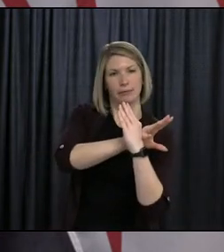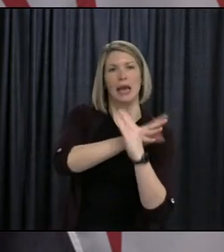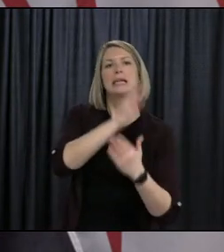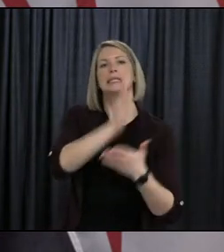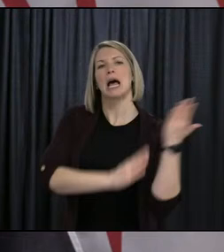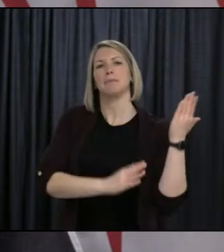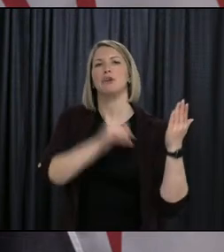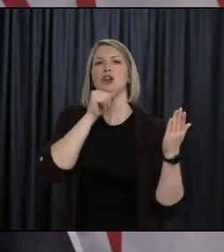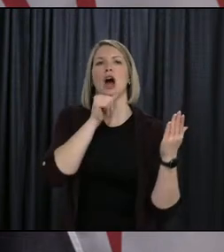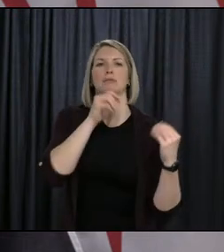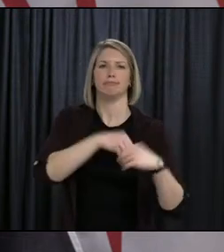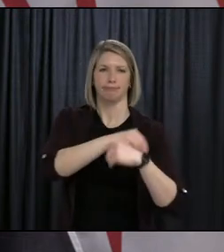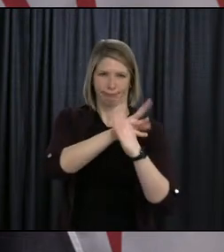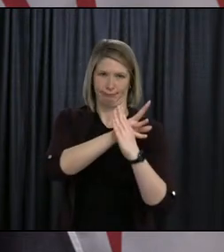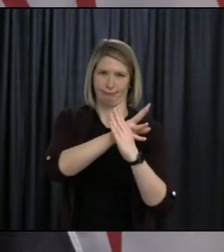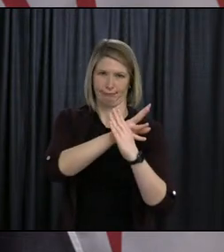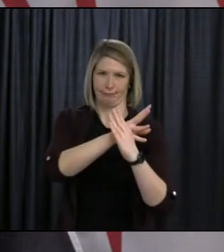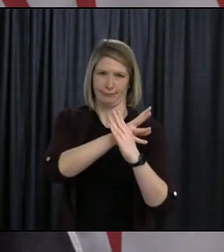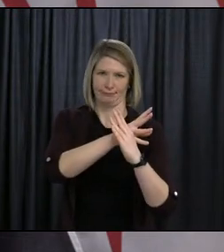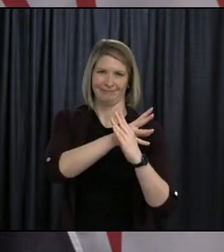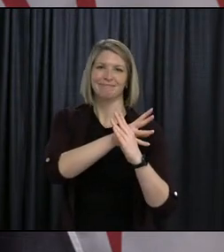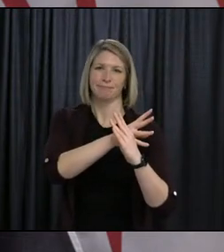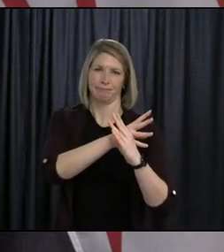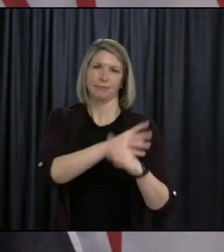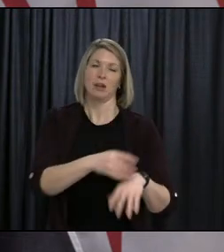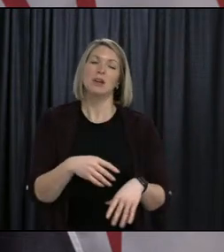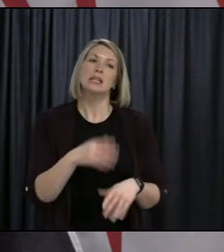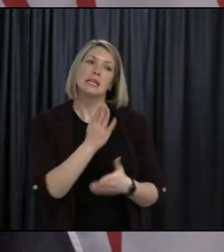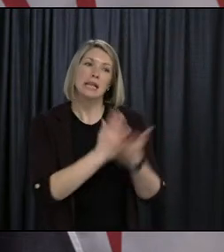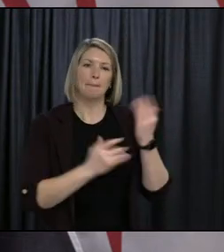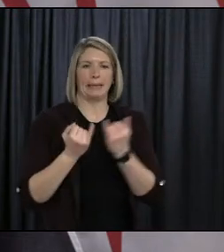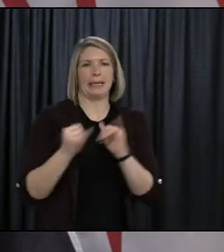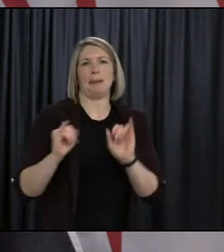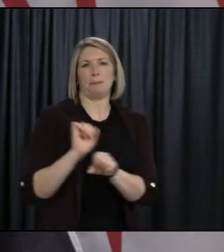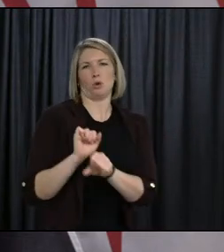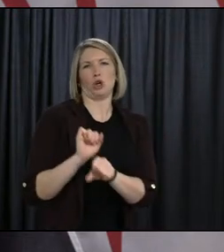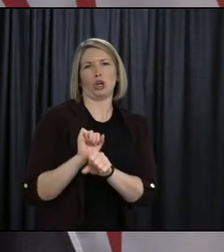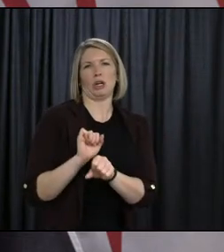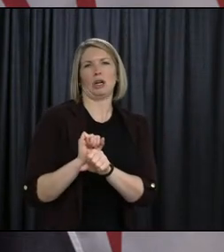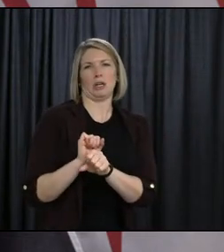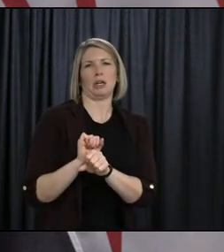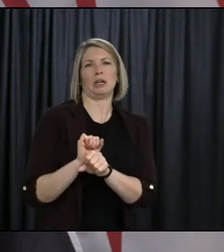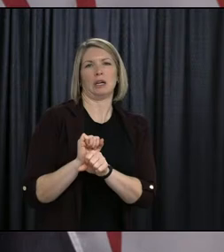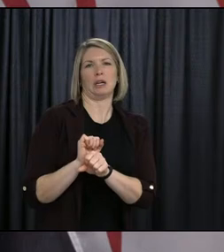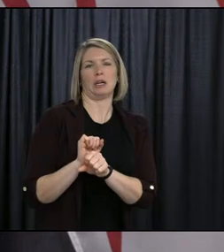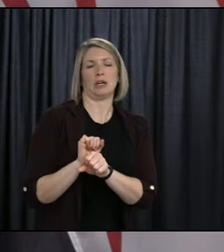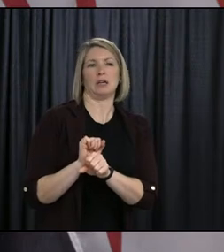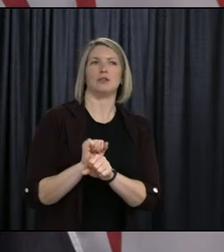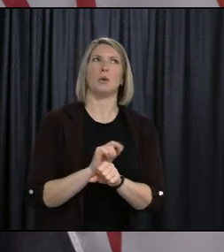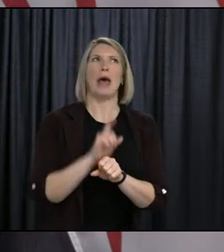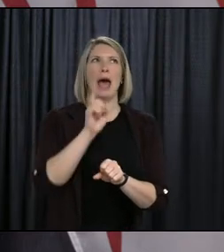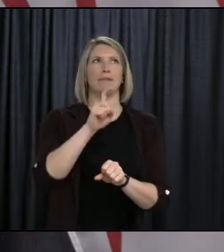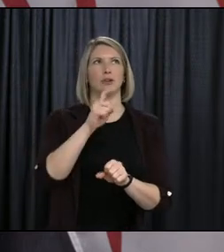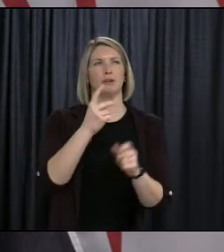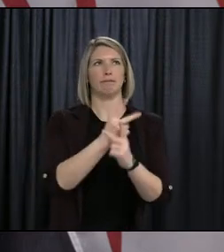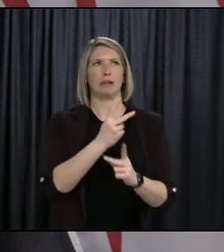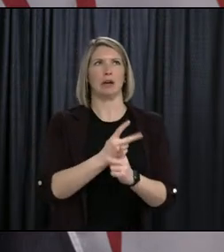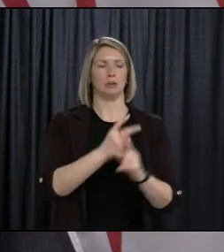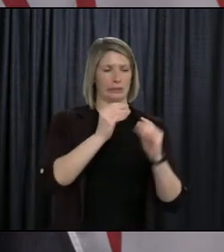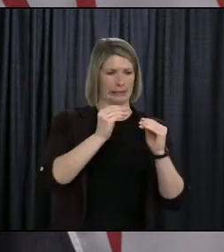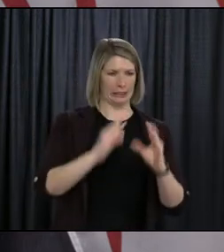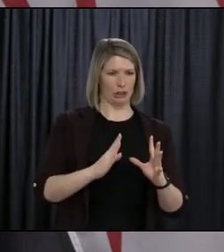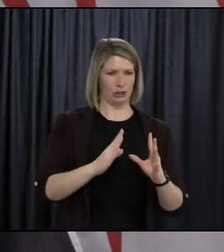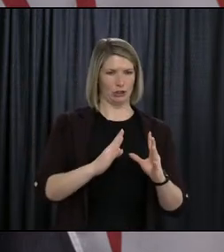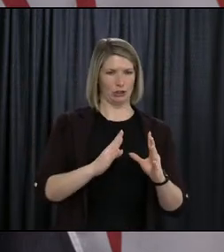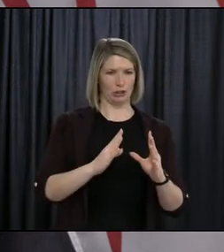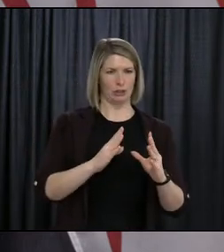do, albeit not online. We have to also consider screen time and the duration of that